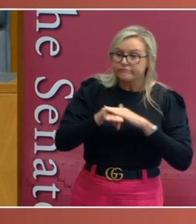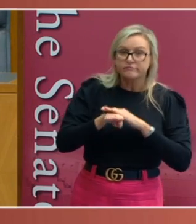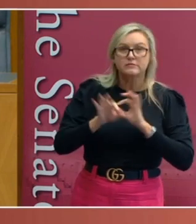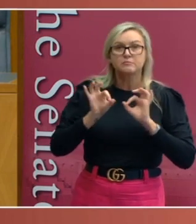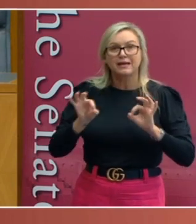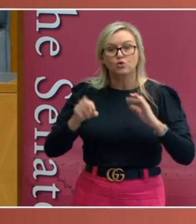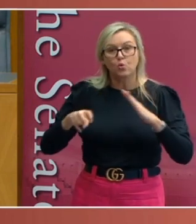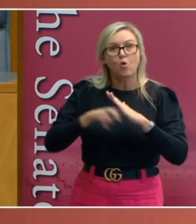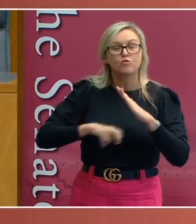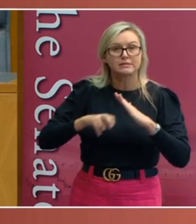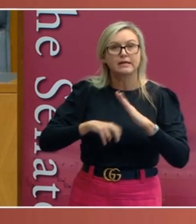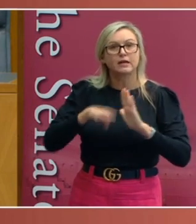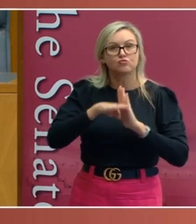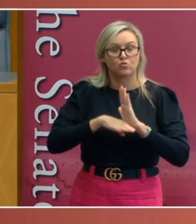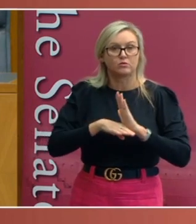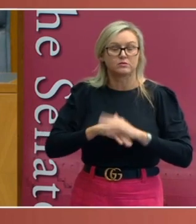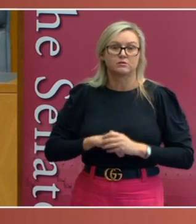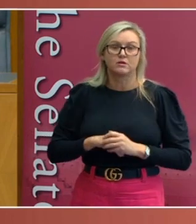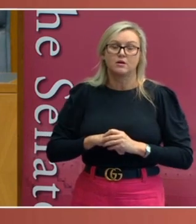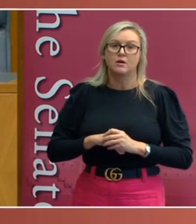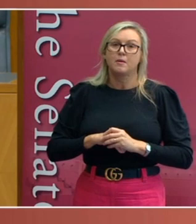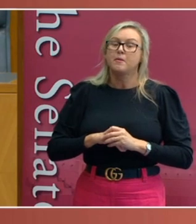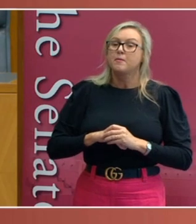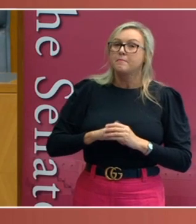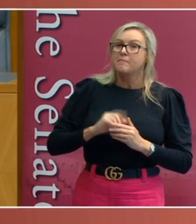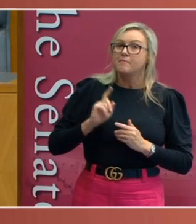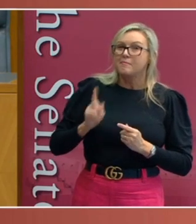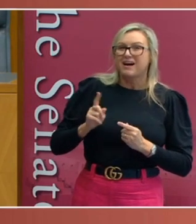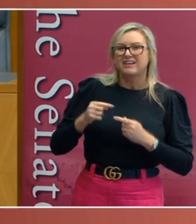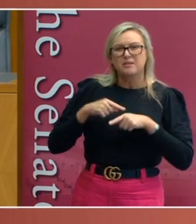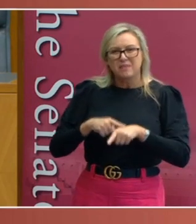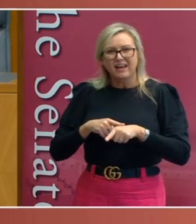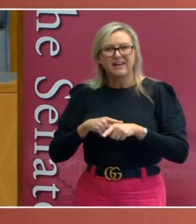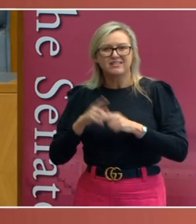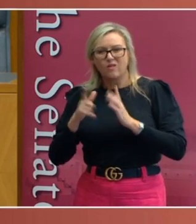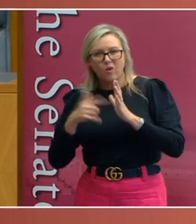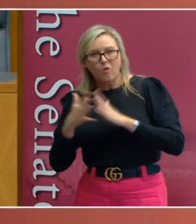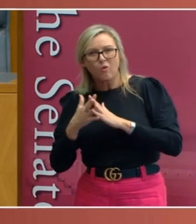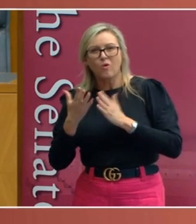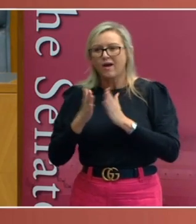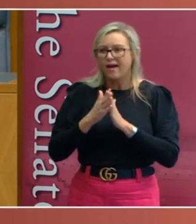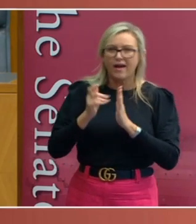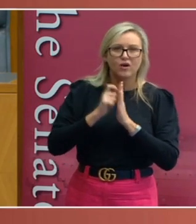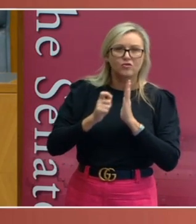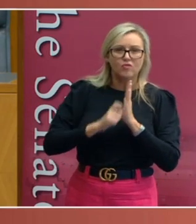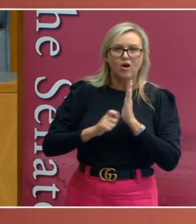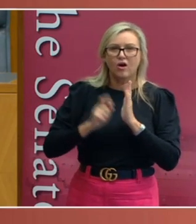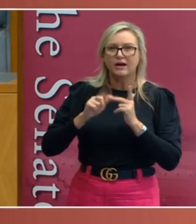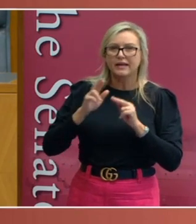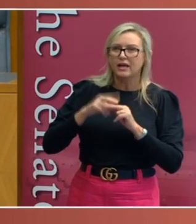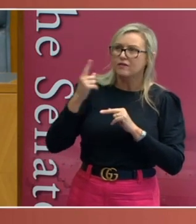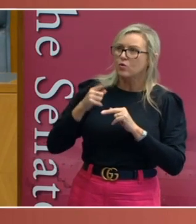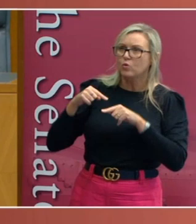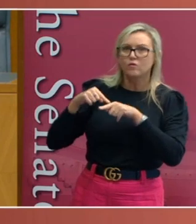requirements. Although, it would depend, of course, on how you actually drafted the law and whether or not it actually still fell within the head of power of